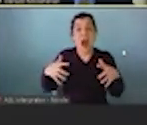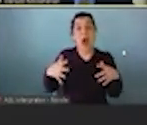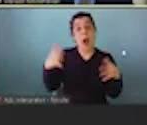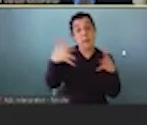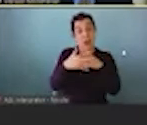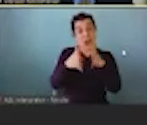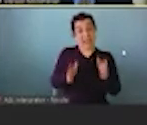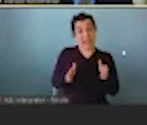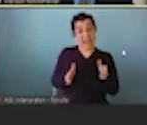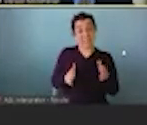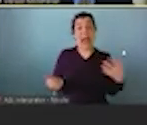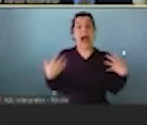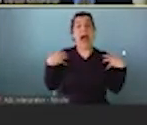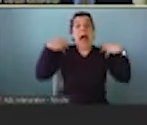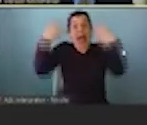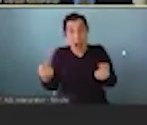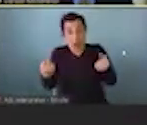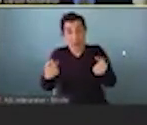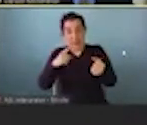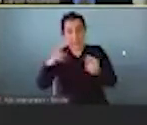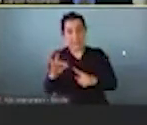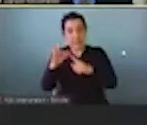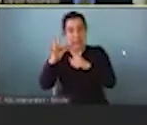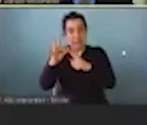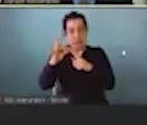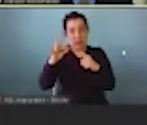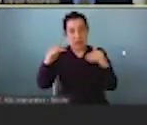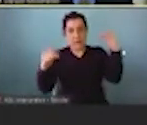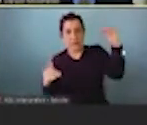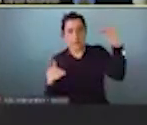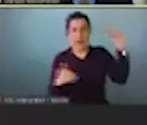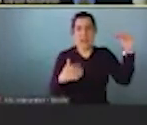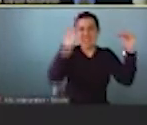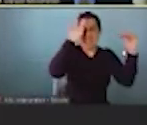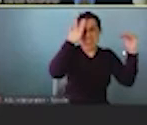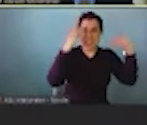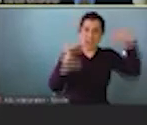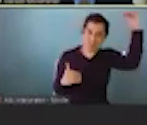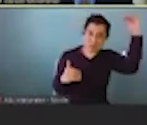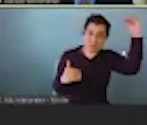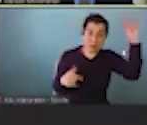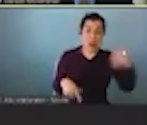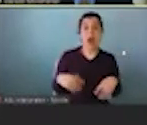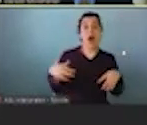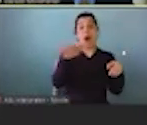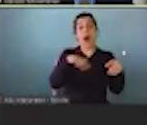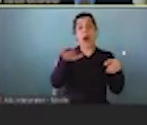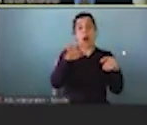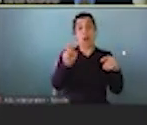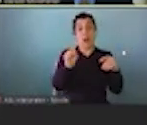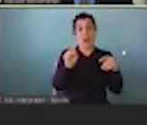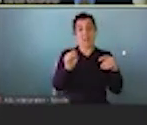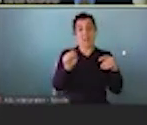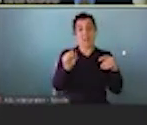healthy is actually the exception in our country today. Half of all adults in the United States have diabetes or prediabetes. That is not